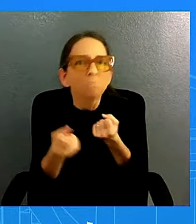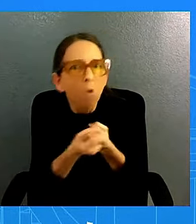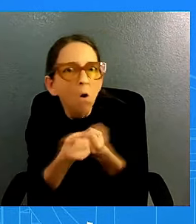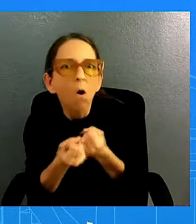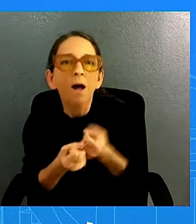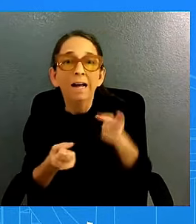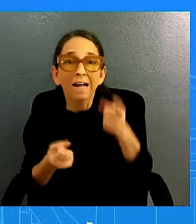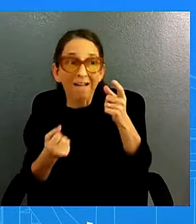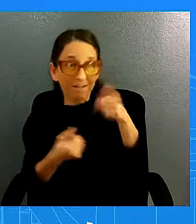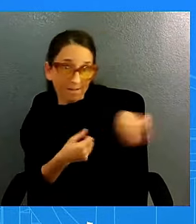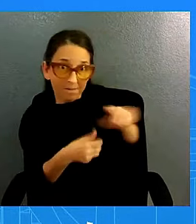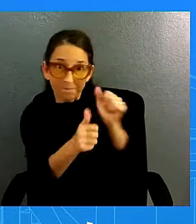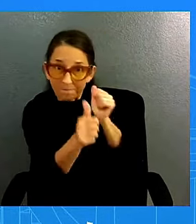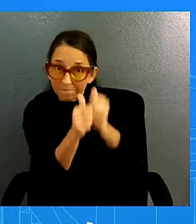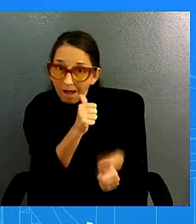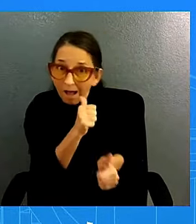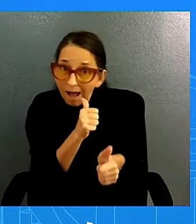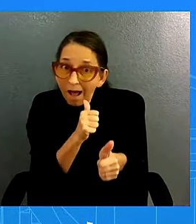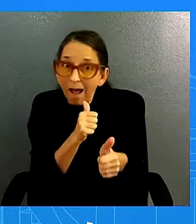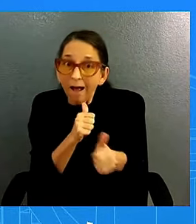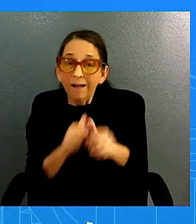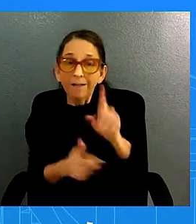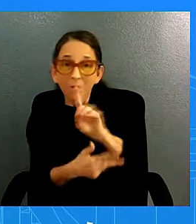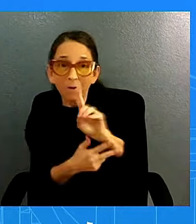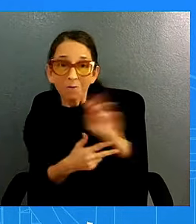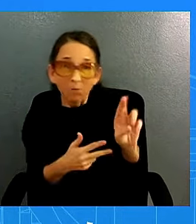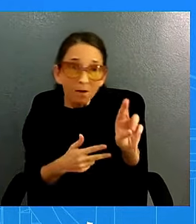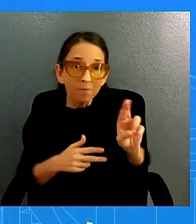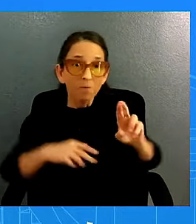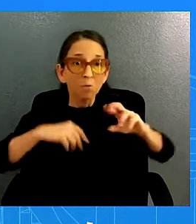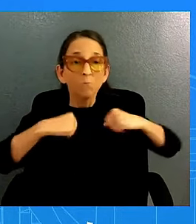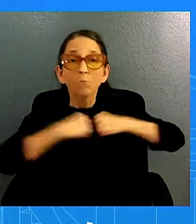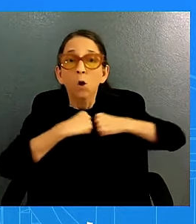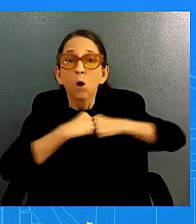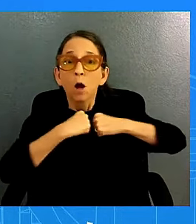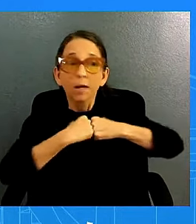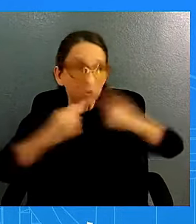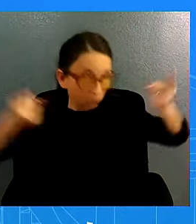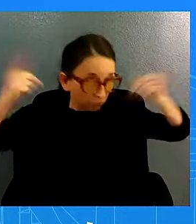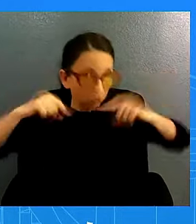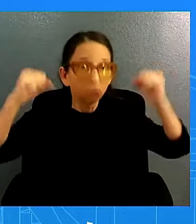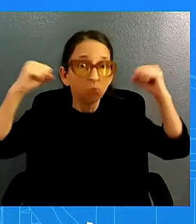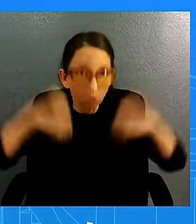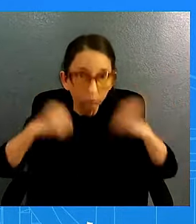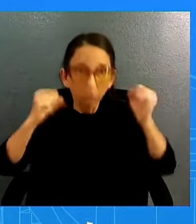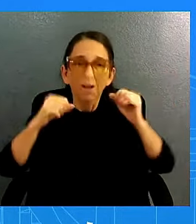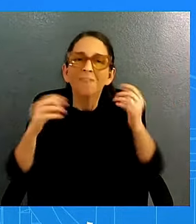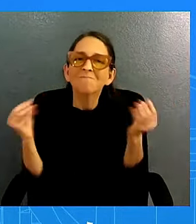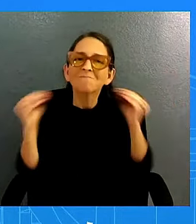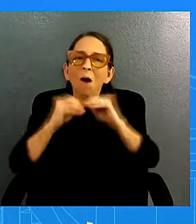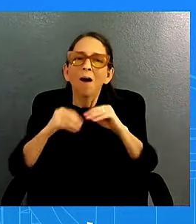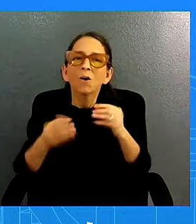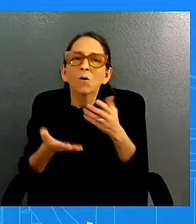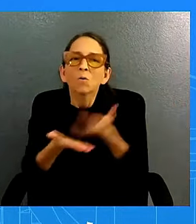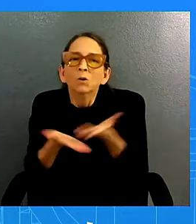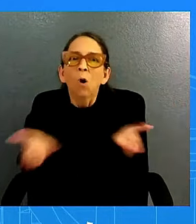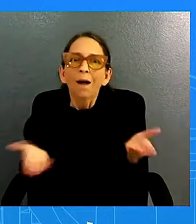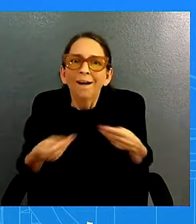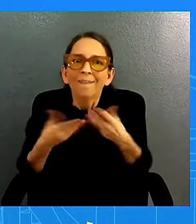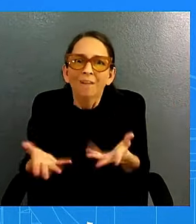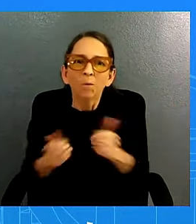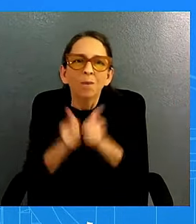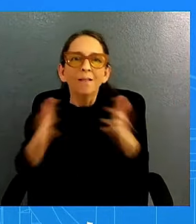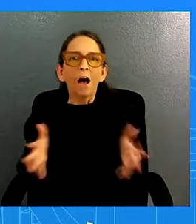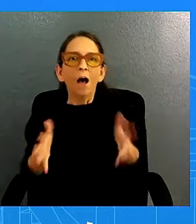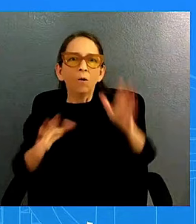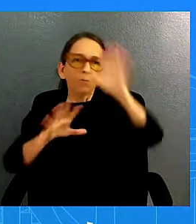border deal we would have additional resources to actually deal with this uh without uh without the actions that the president has taken